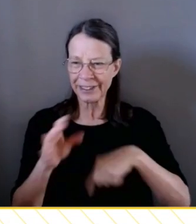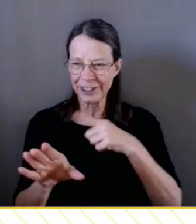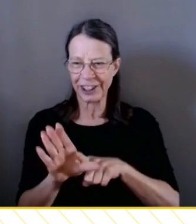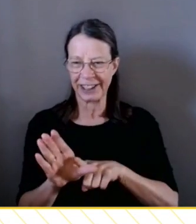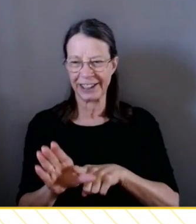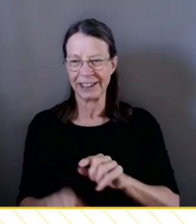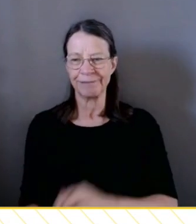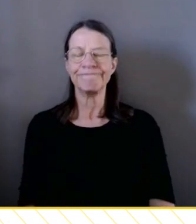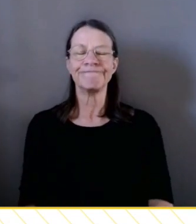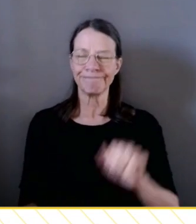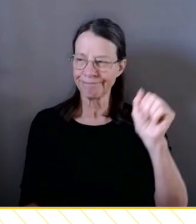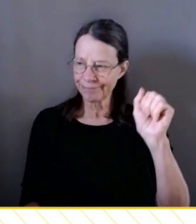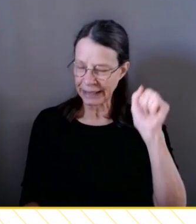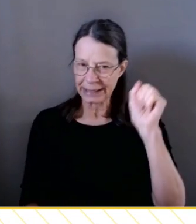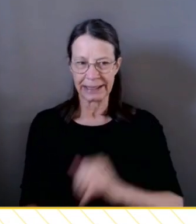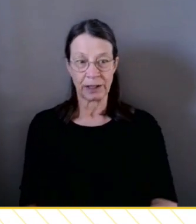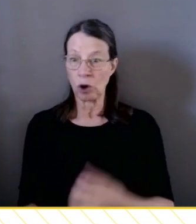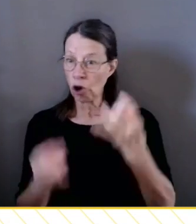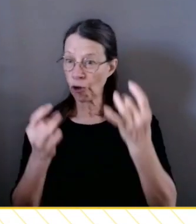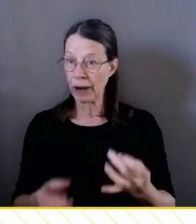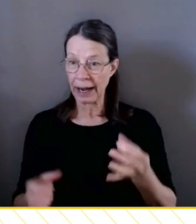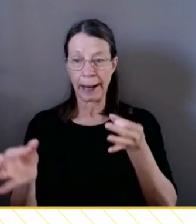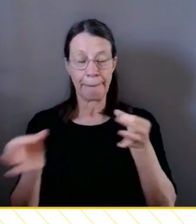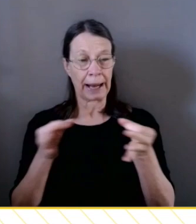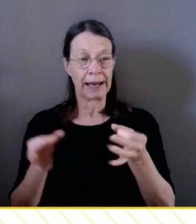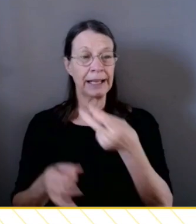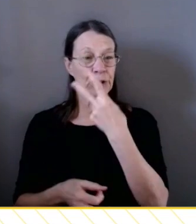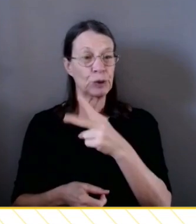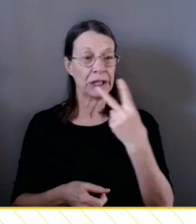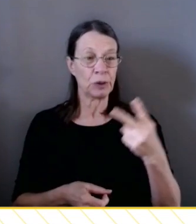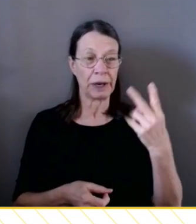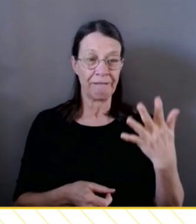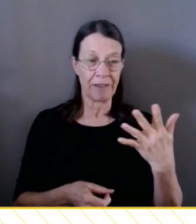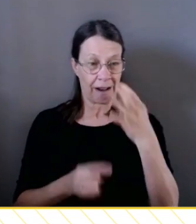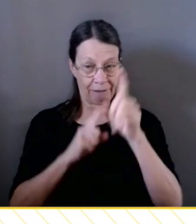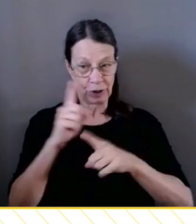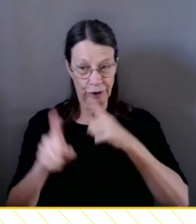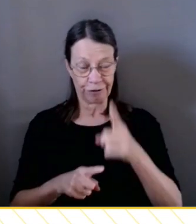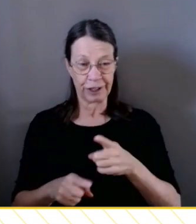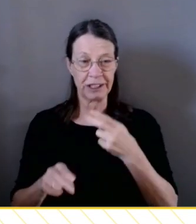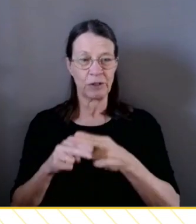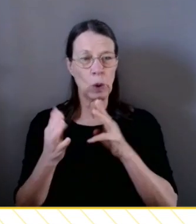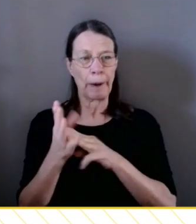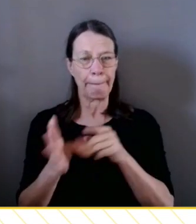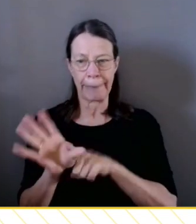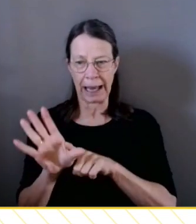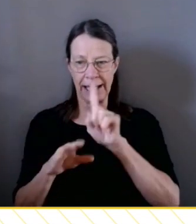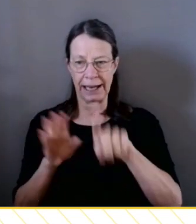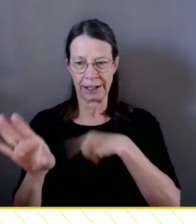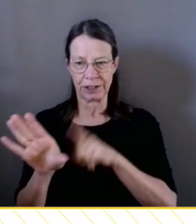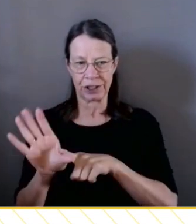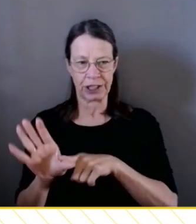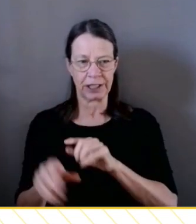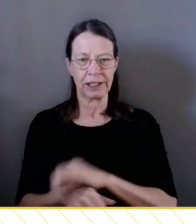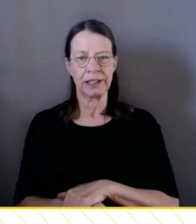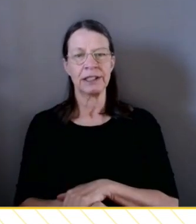Absolutely. So we're already planning our 2025 conference, believe it or not, for May next year. What we want